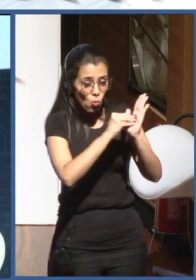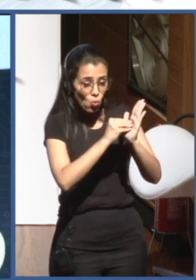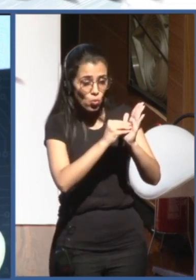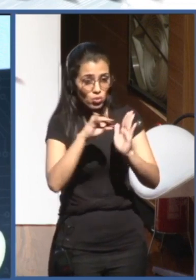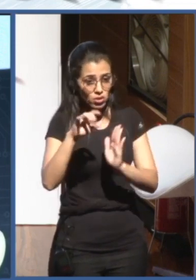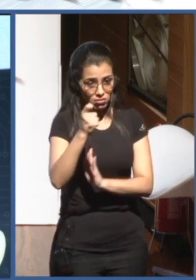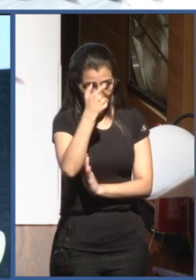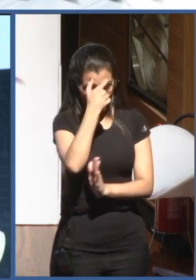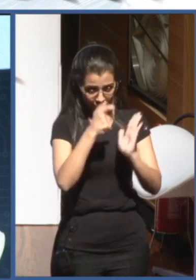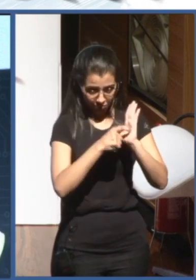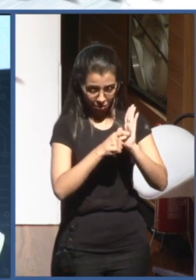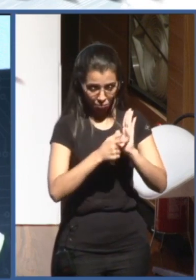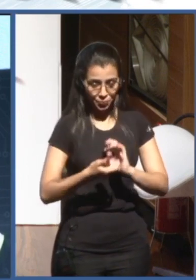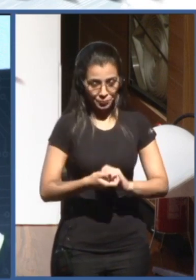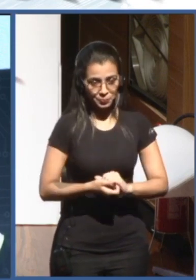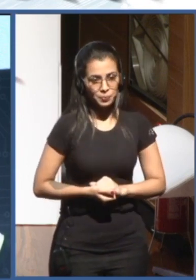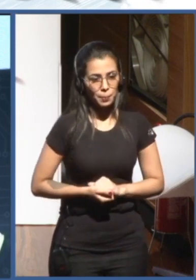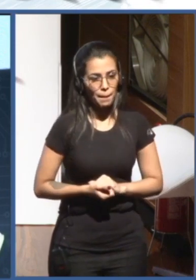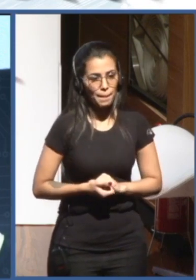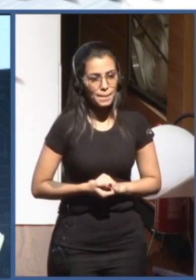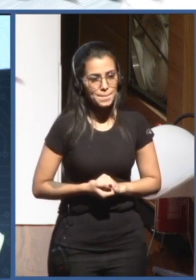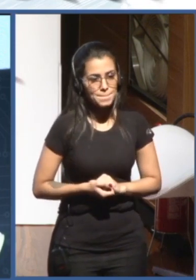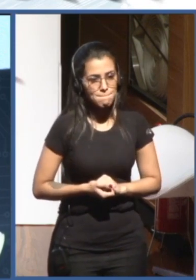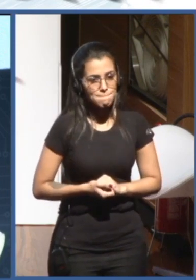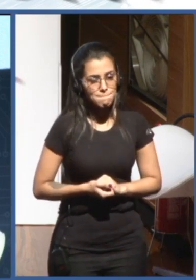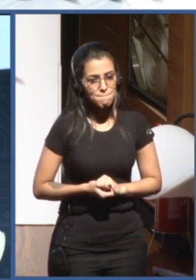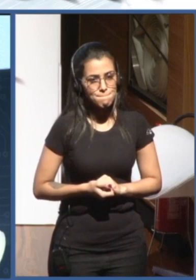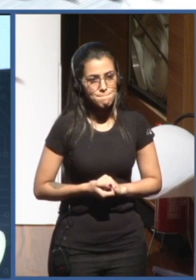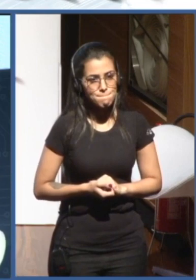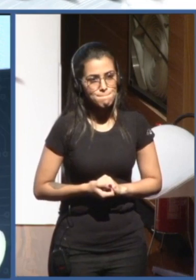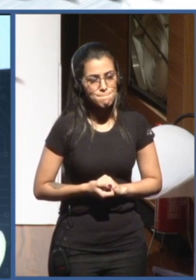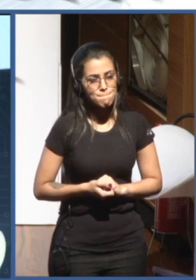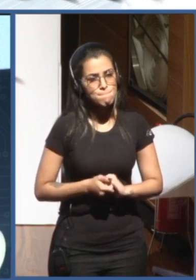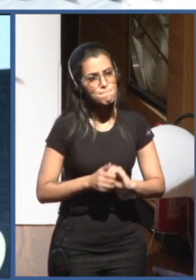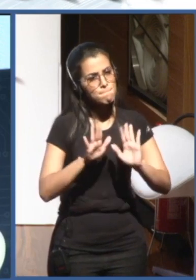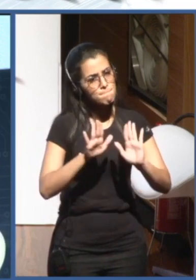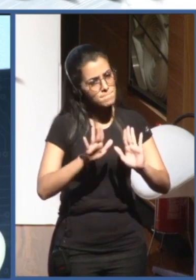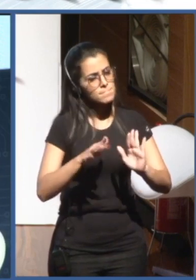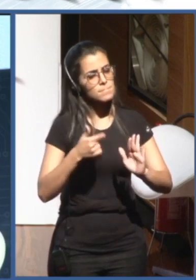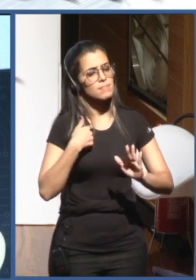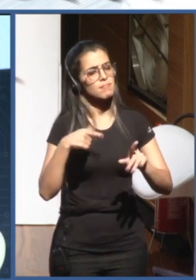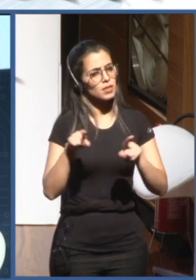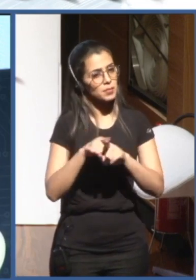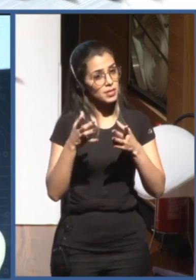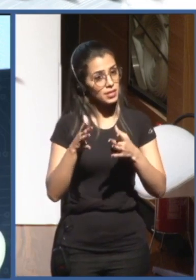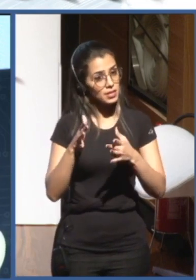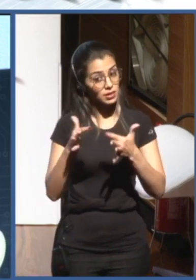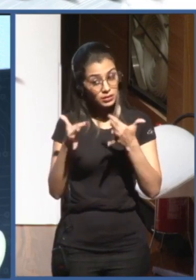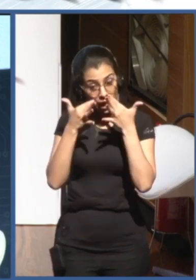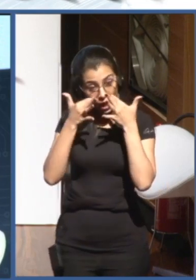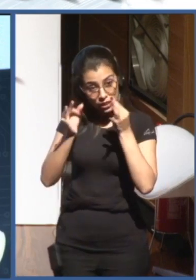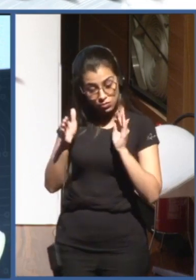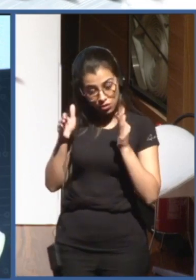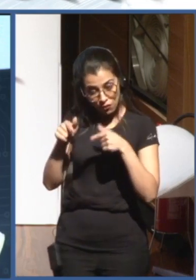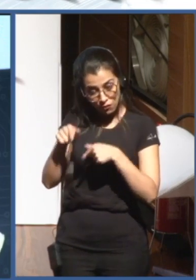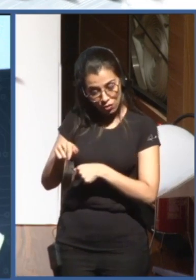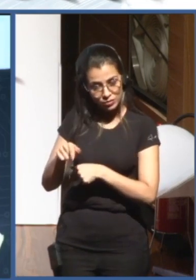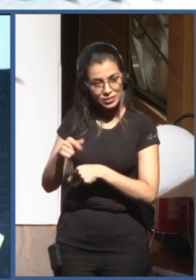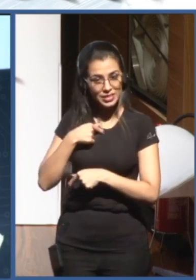to a particular emphasis on the fact that we have made a presentation